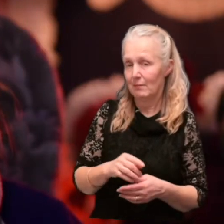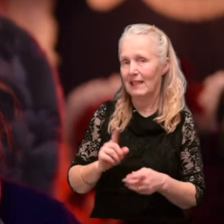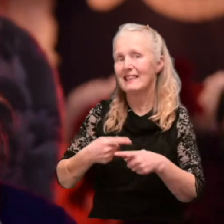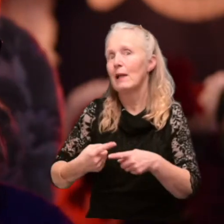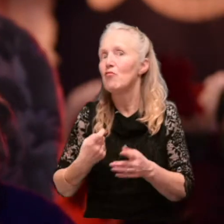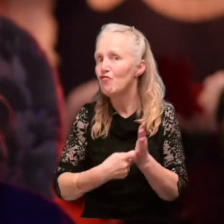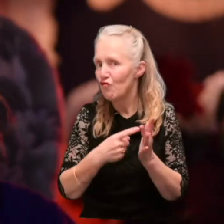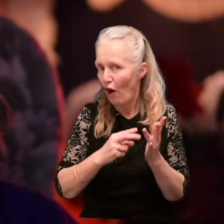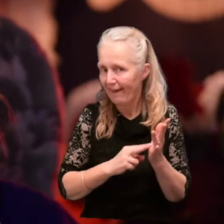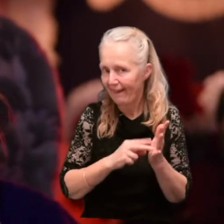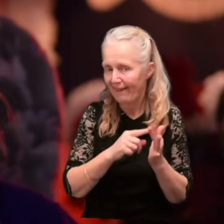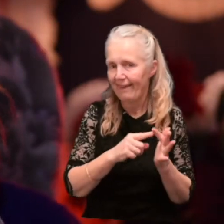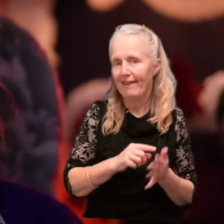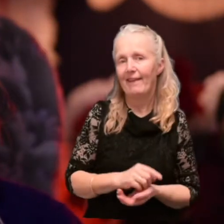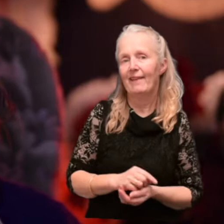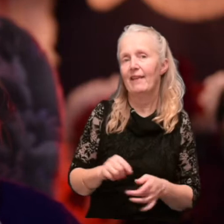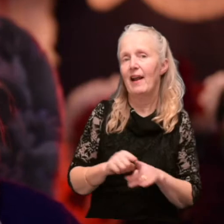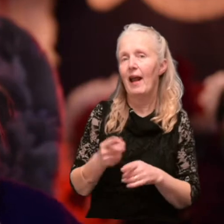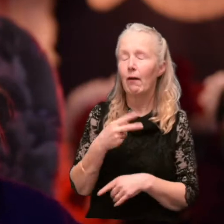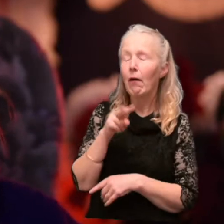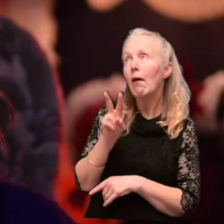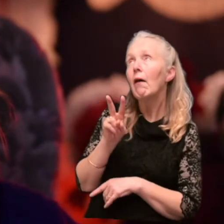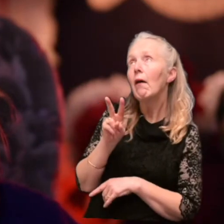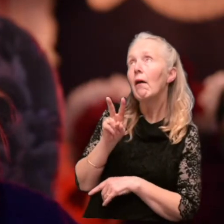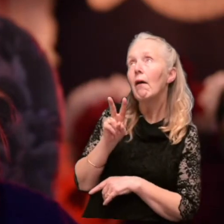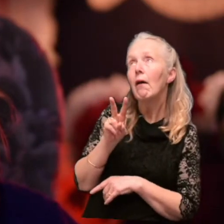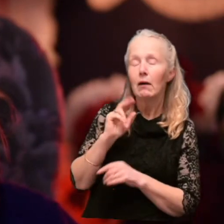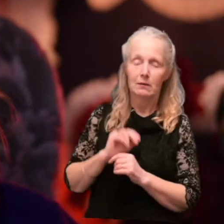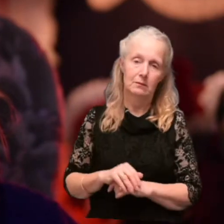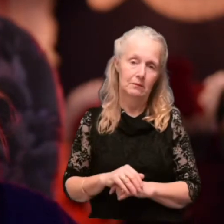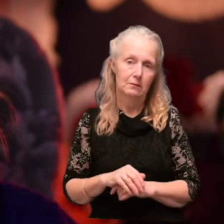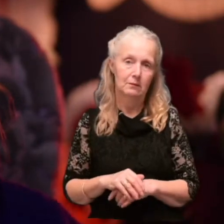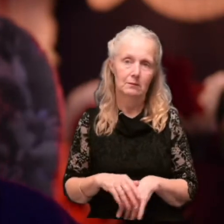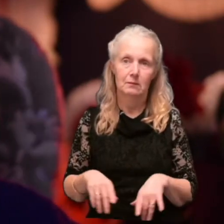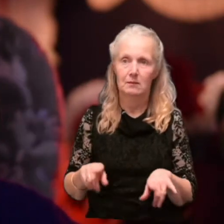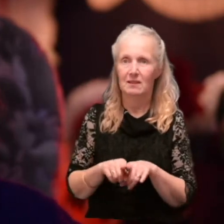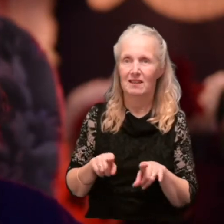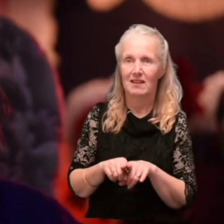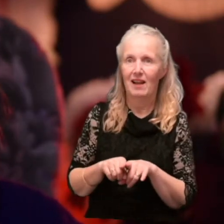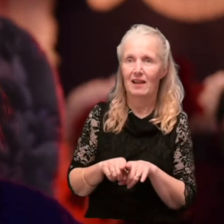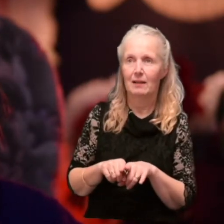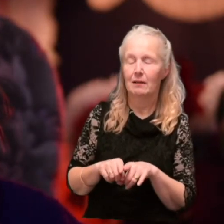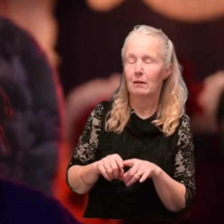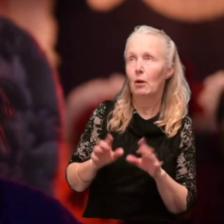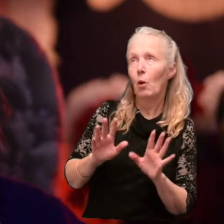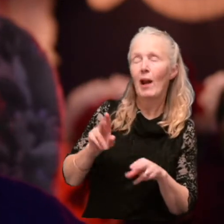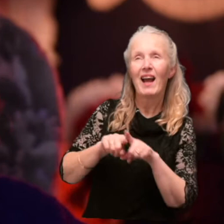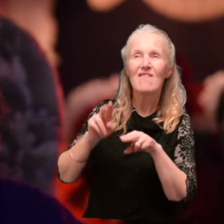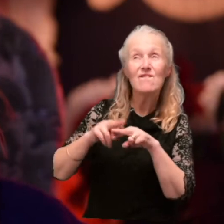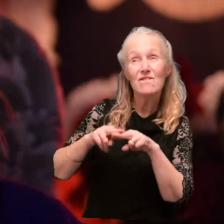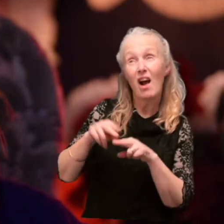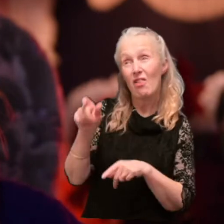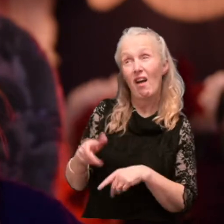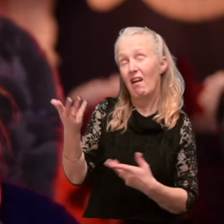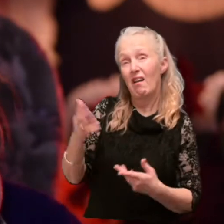who sort of looks up to him as some sort of father figure, I guess.